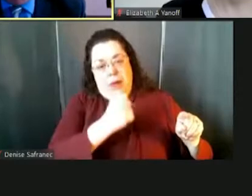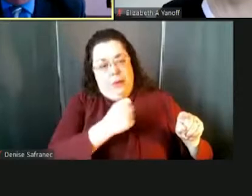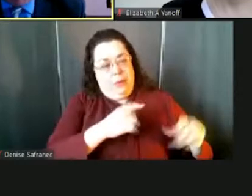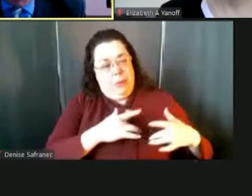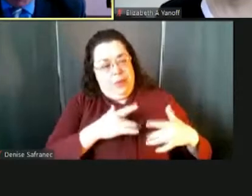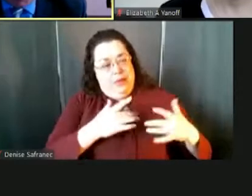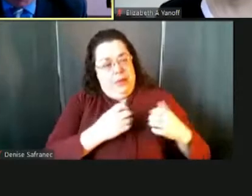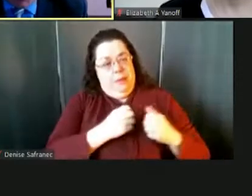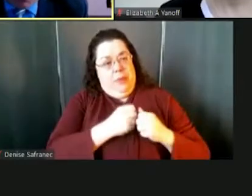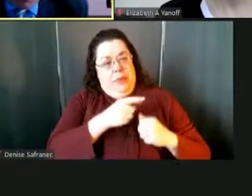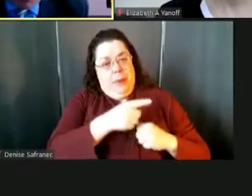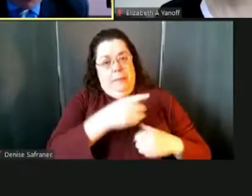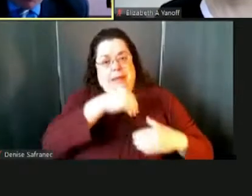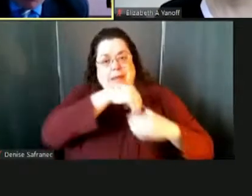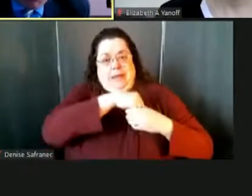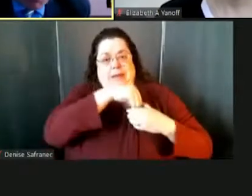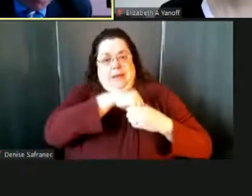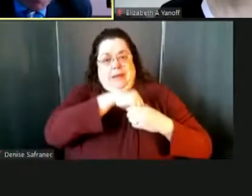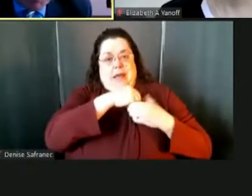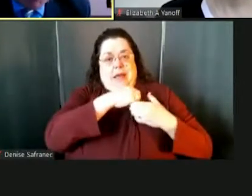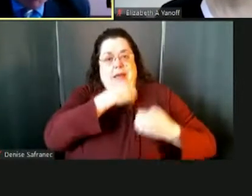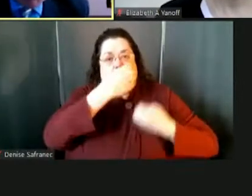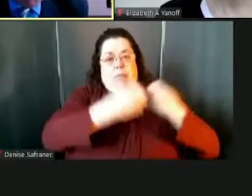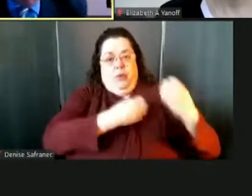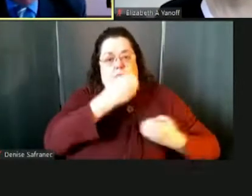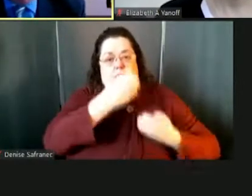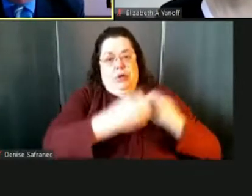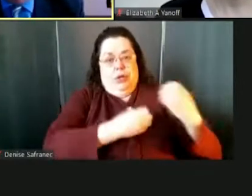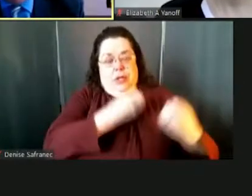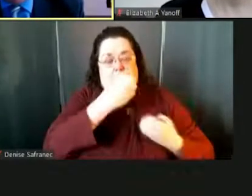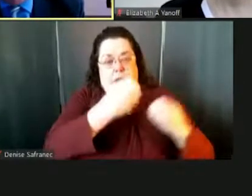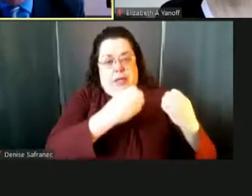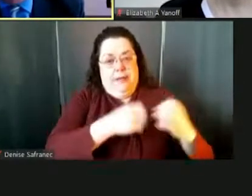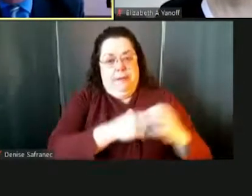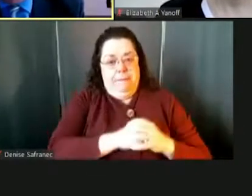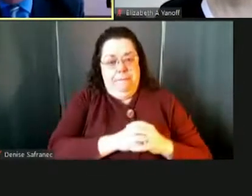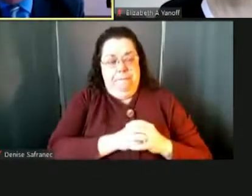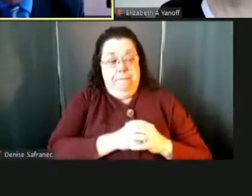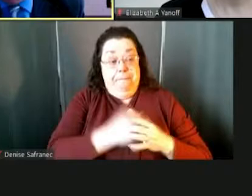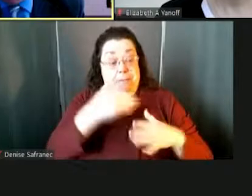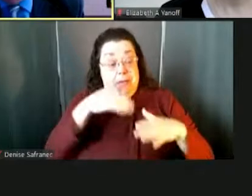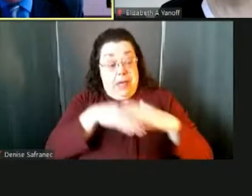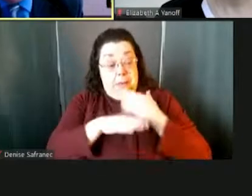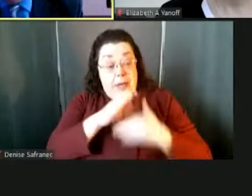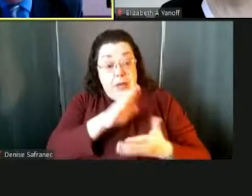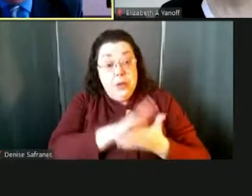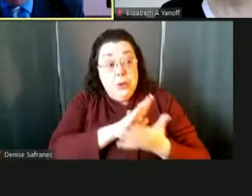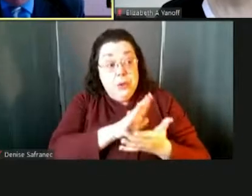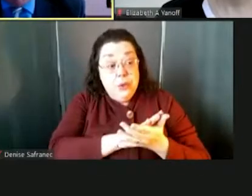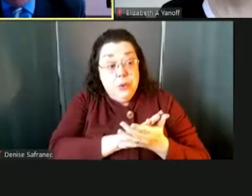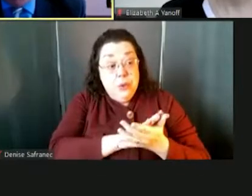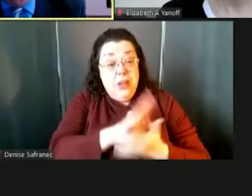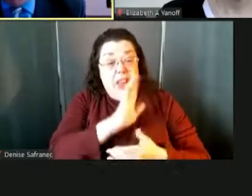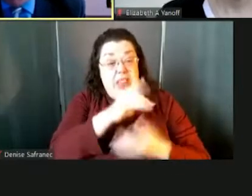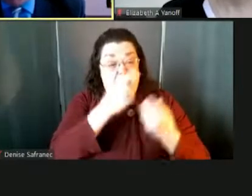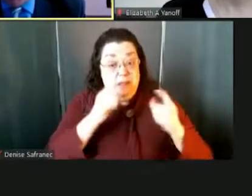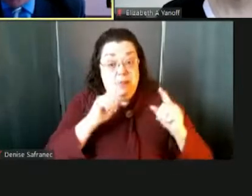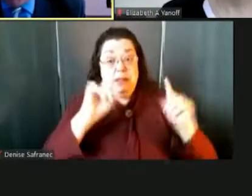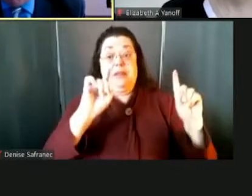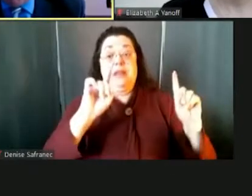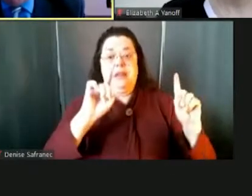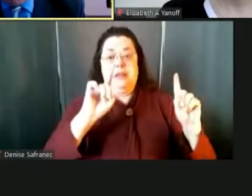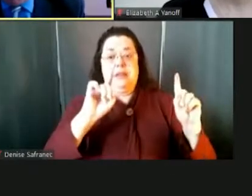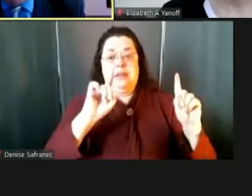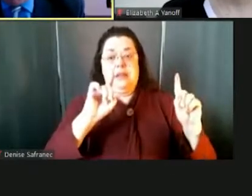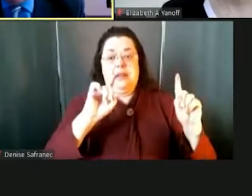some children, just coming into school and being there is a success. And how can we meet kids where they're